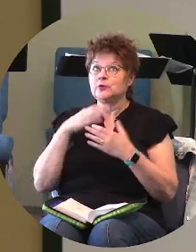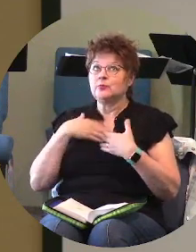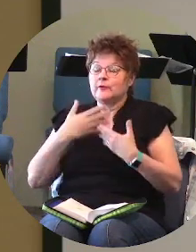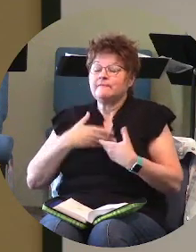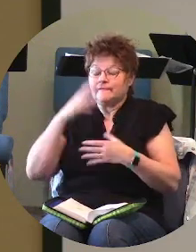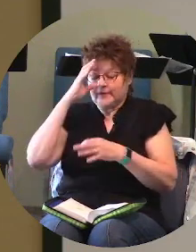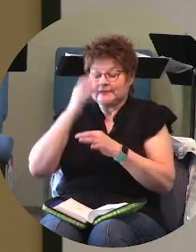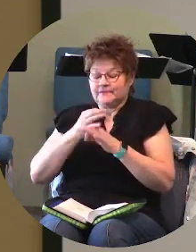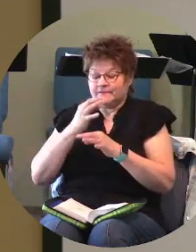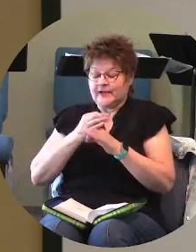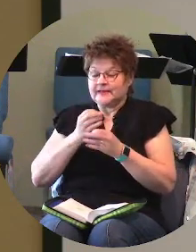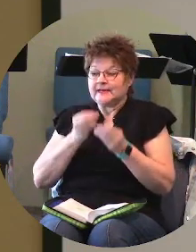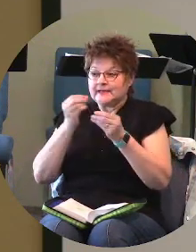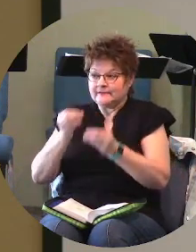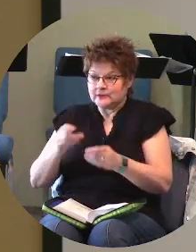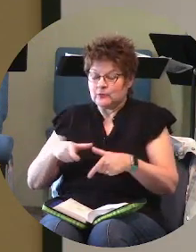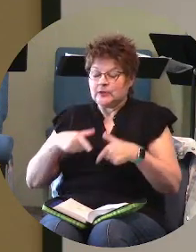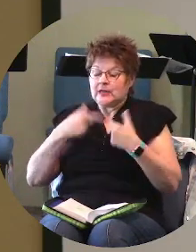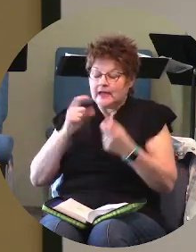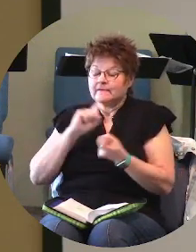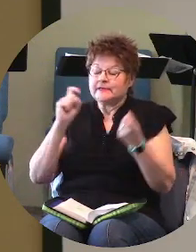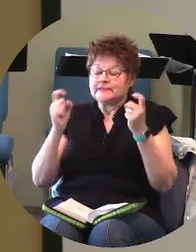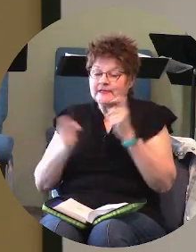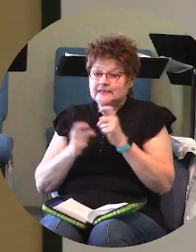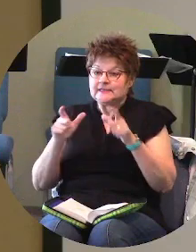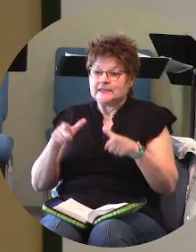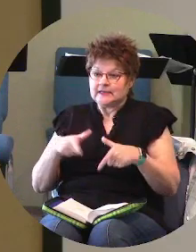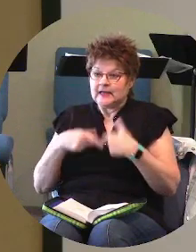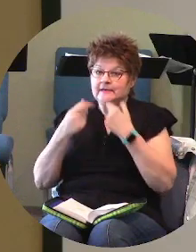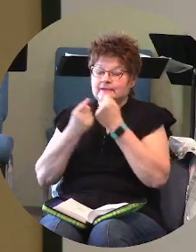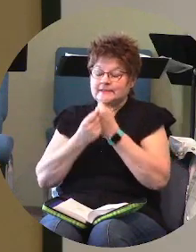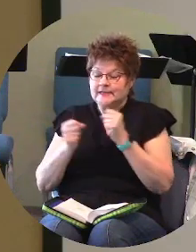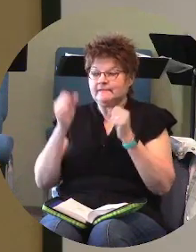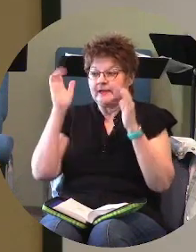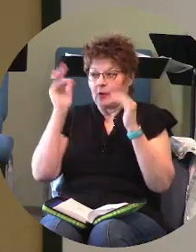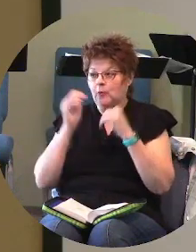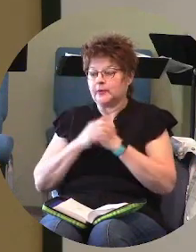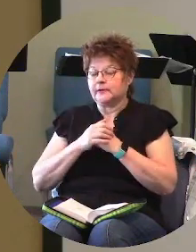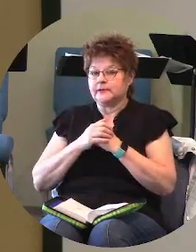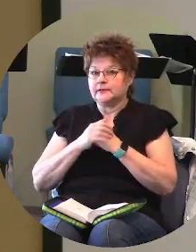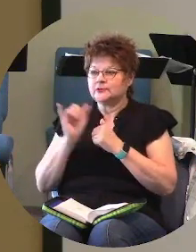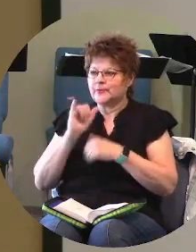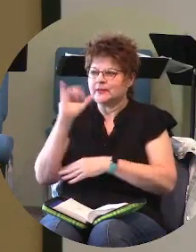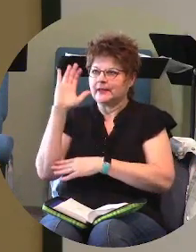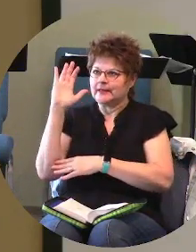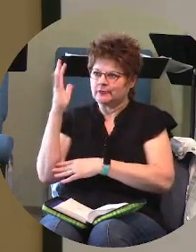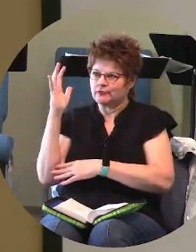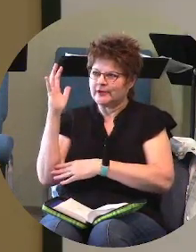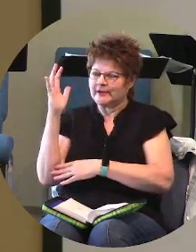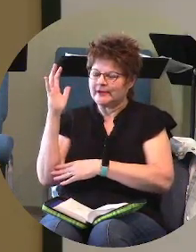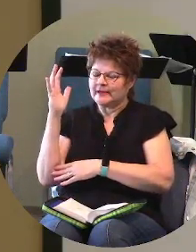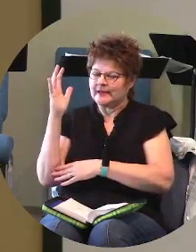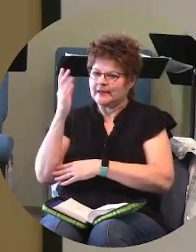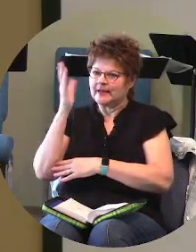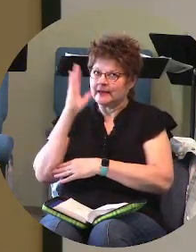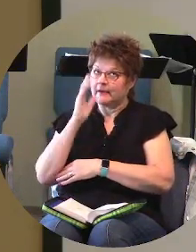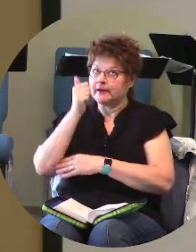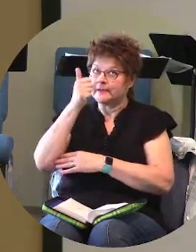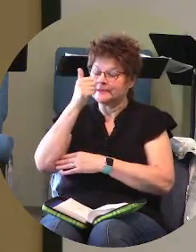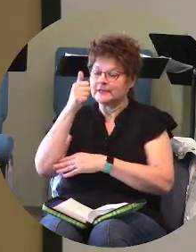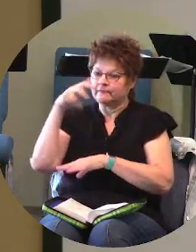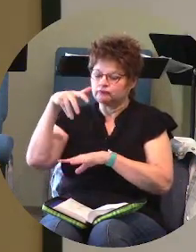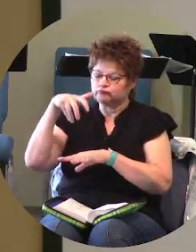who gives you life-changing life-saving hope so just be like that tree that god firmly planted